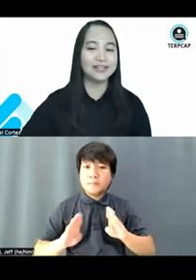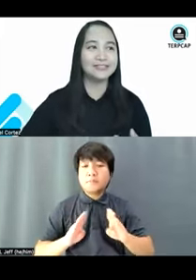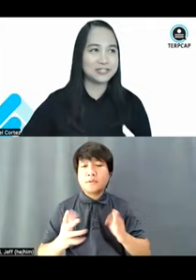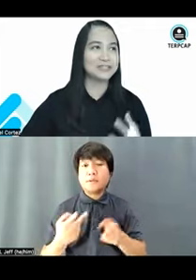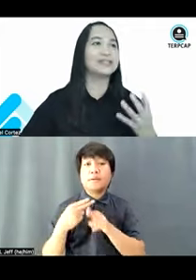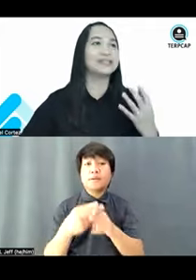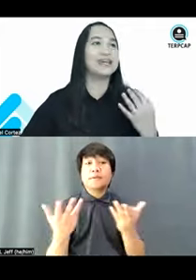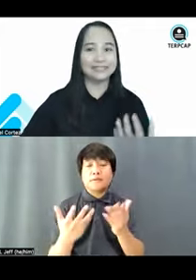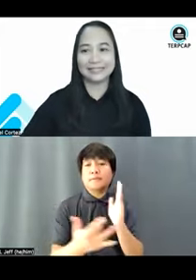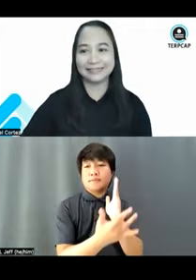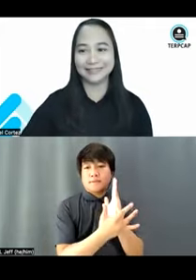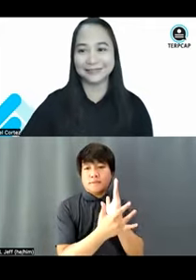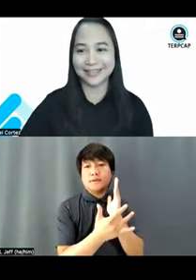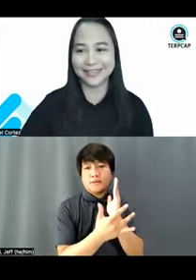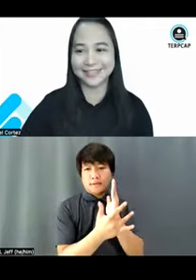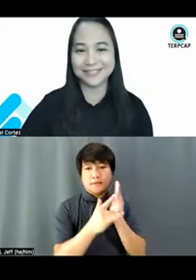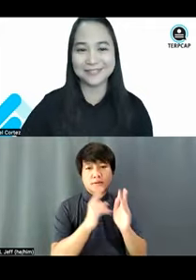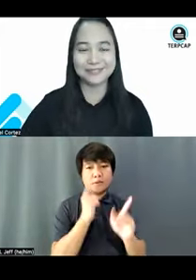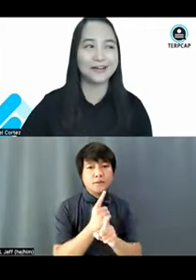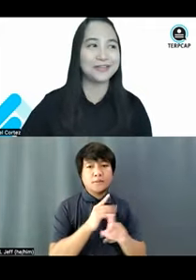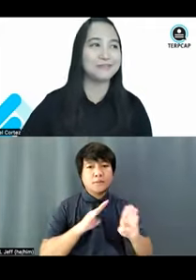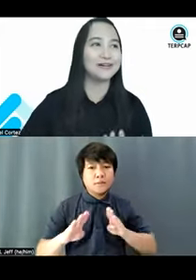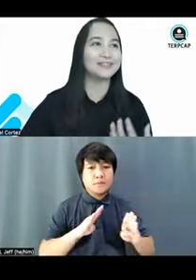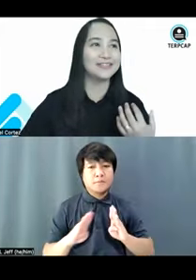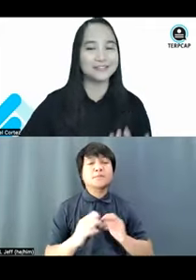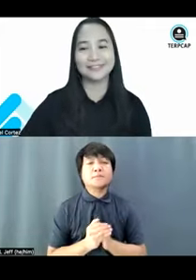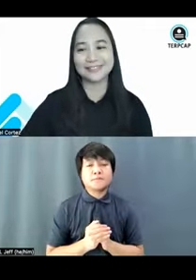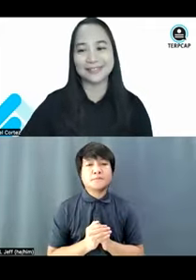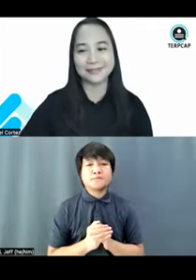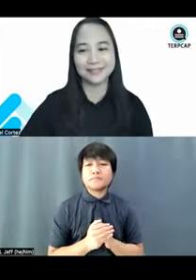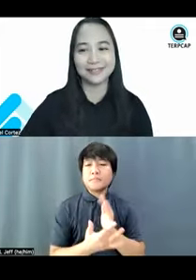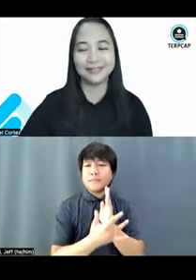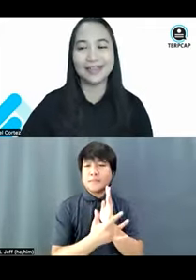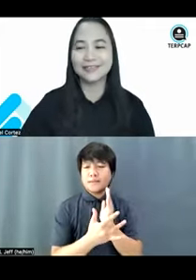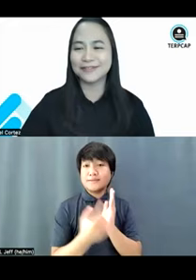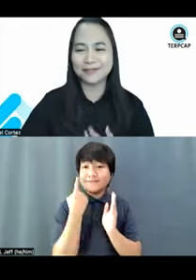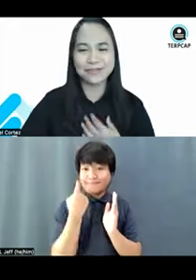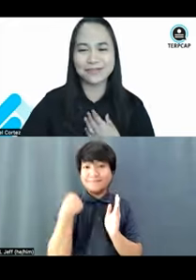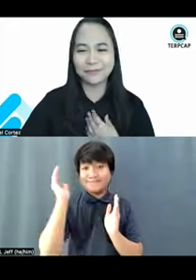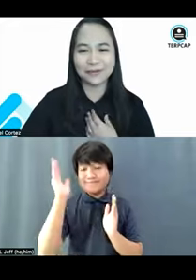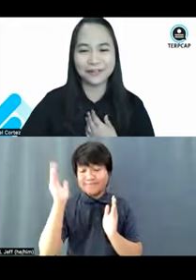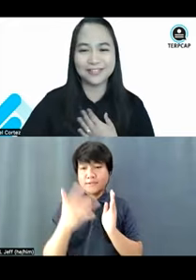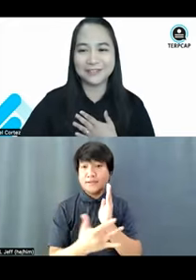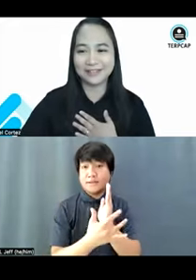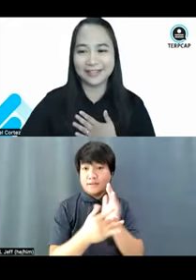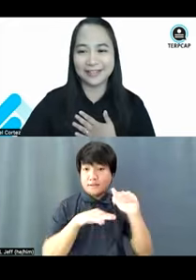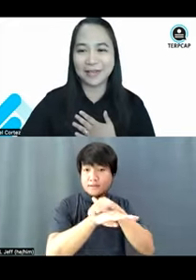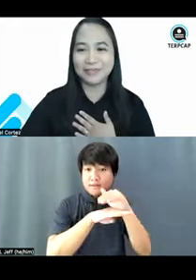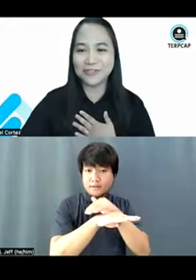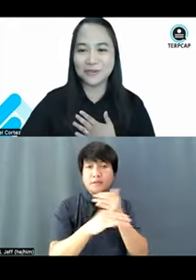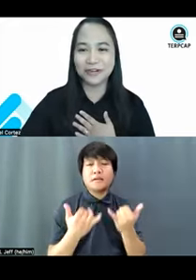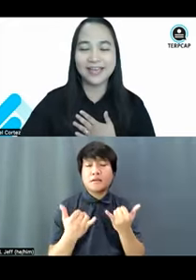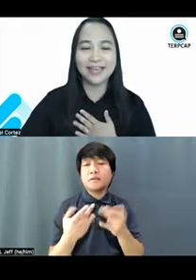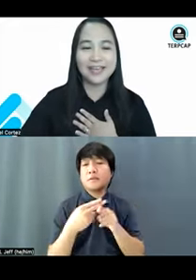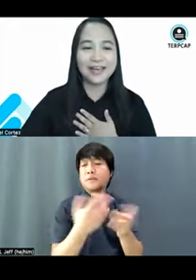digital etiquette, okay? So, since we're talking about digital accessibility, there's something that we call digital etiquette.